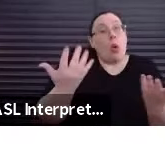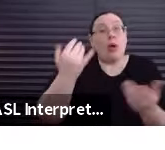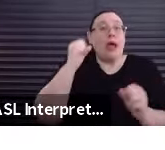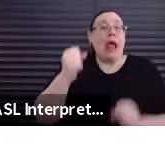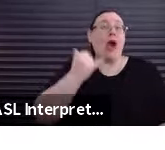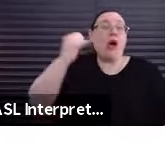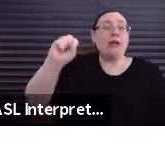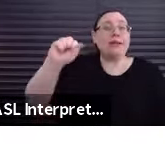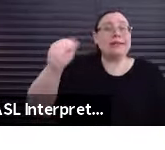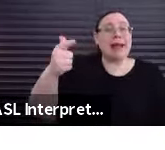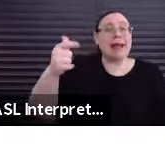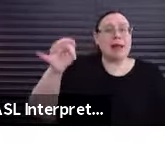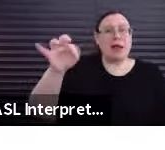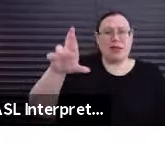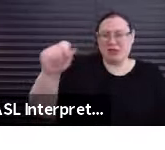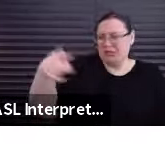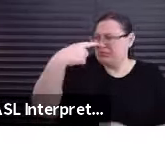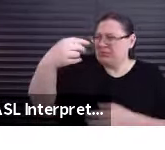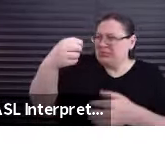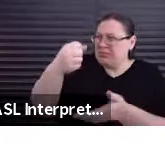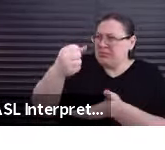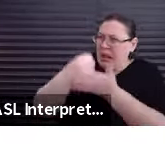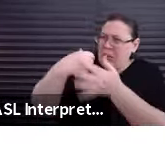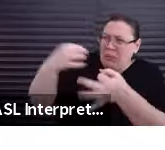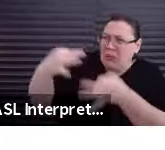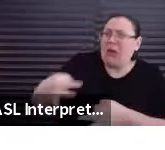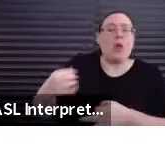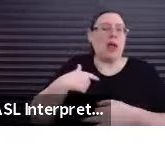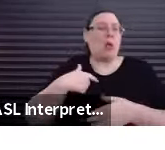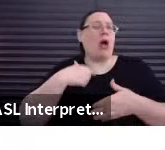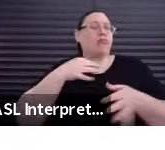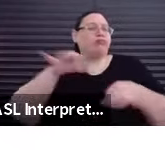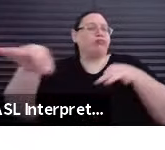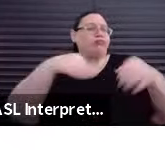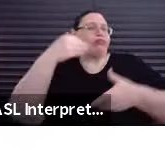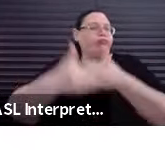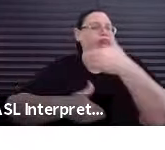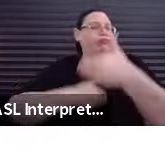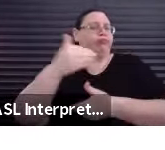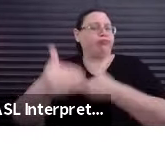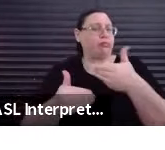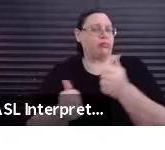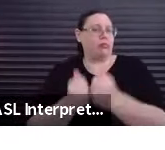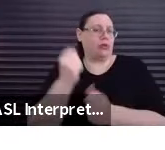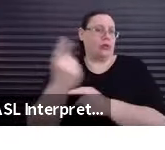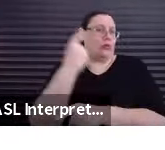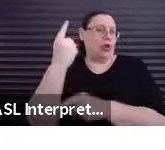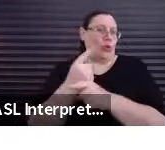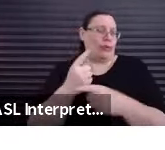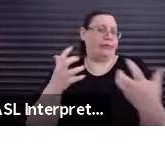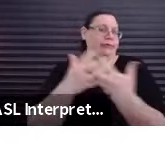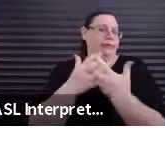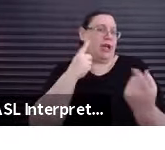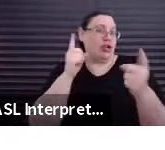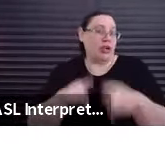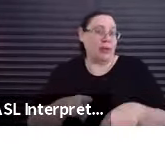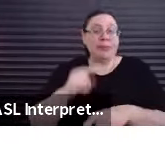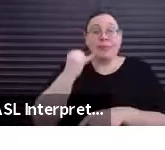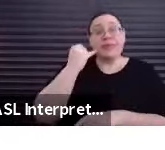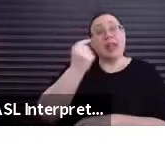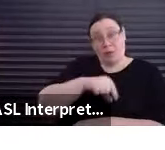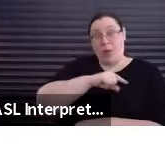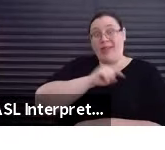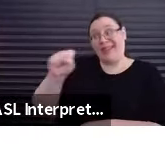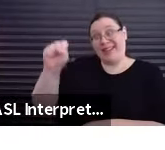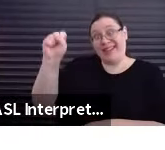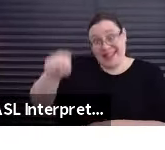assistance and we'll help guide you through the signatory process for the more appropriate agreement. Now, if your project does qualify, the producer will